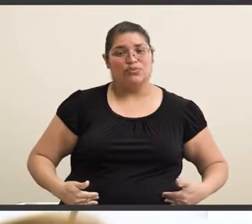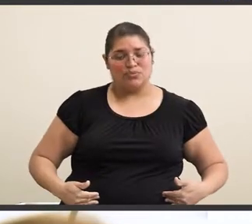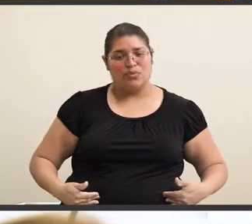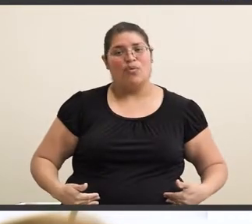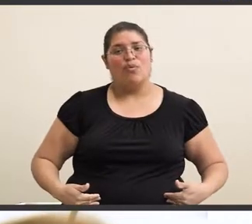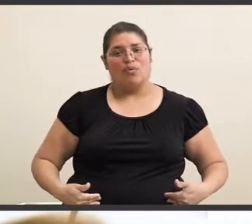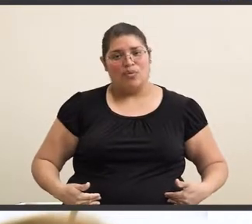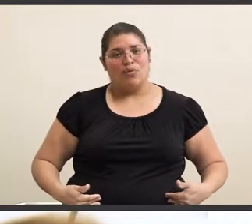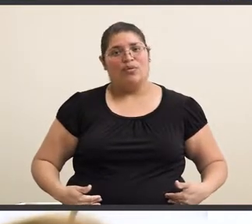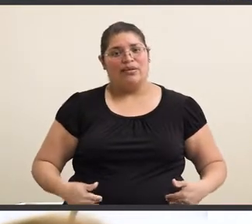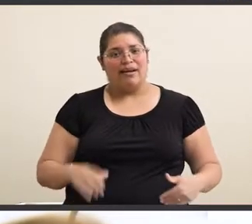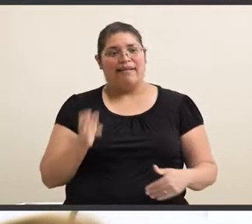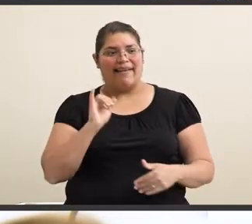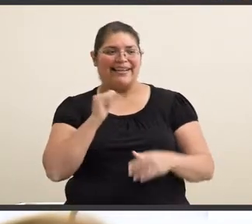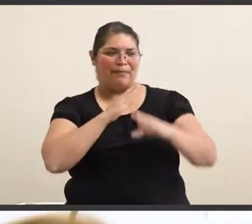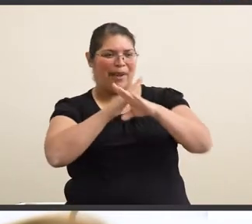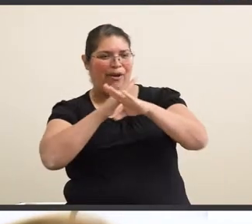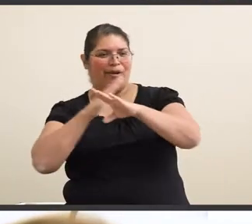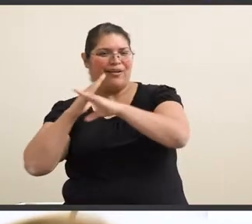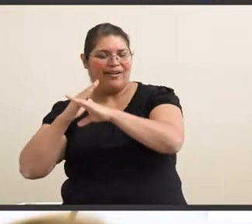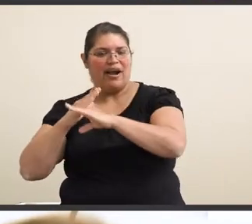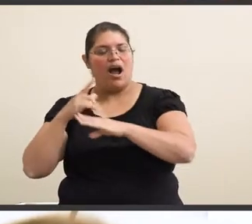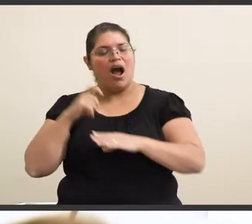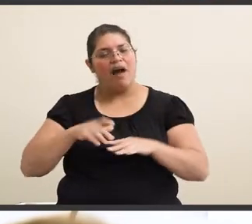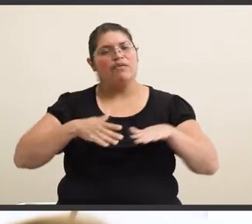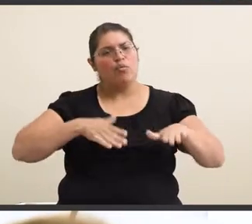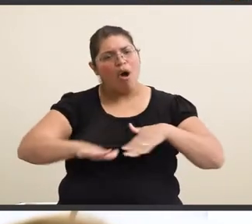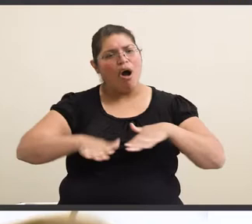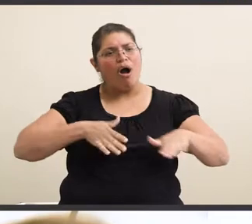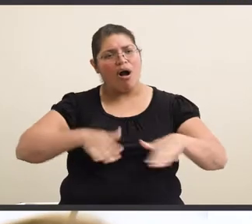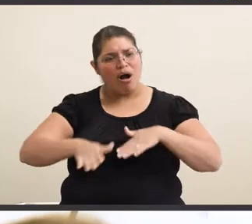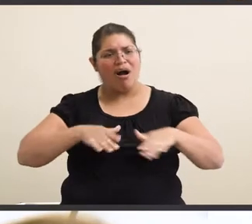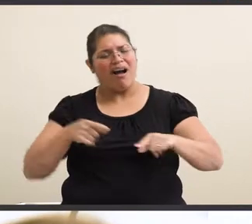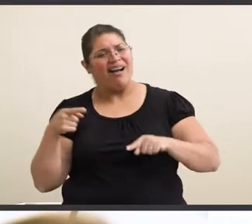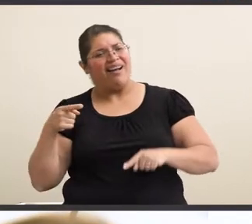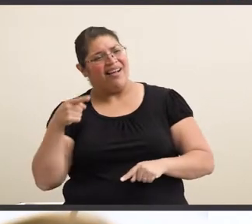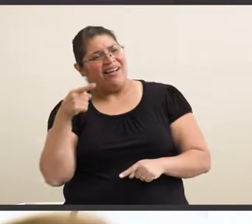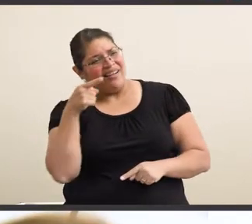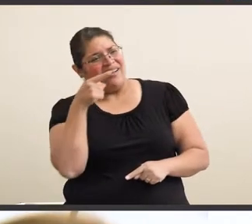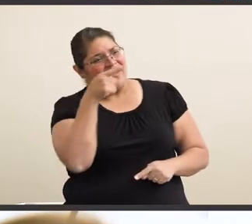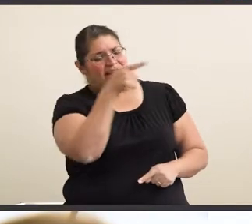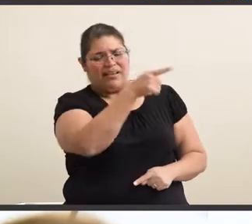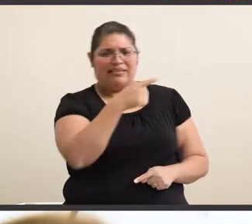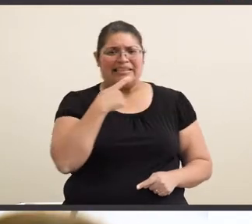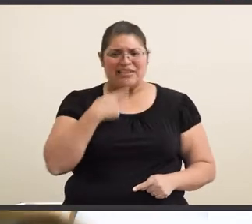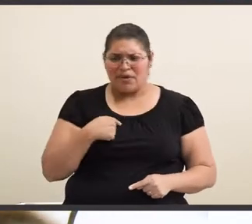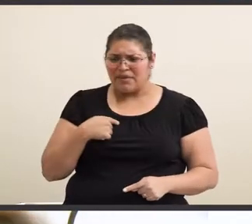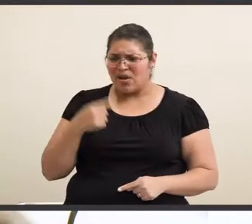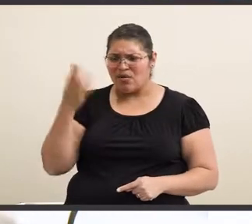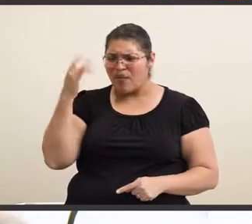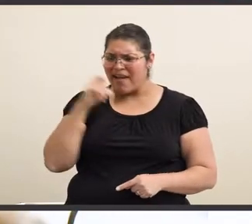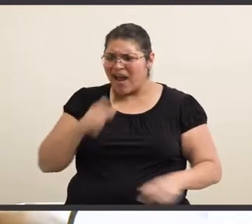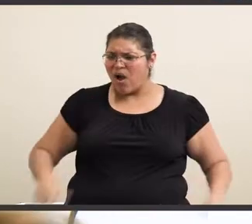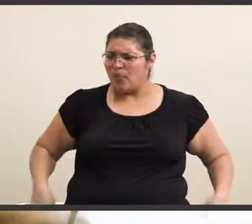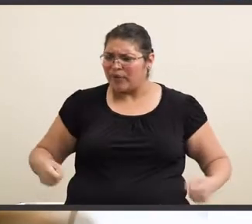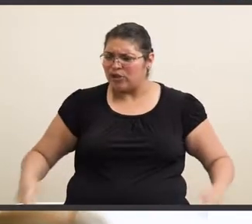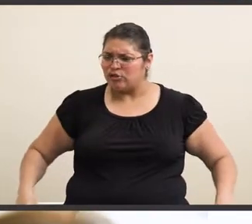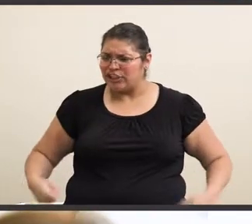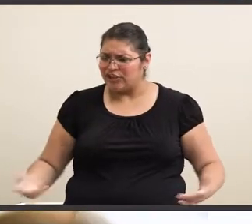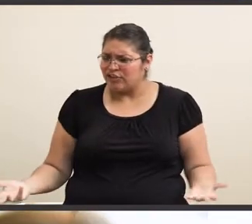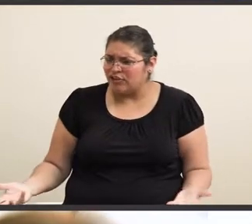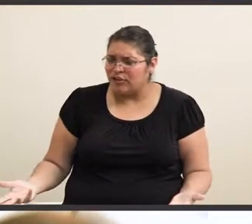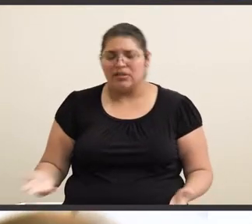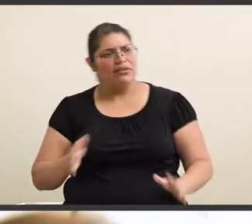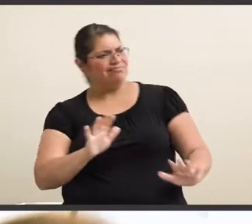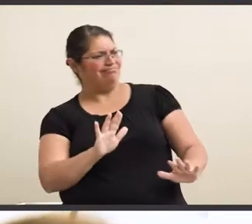physical, like the barriers, you know, I have to walk the whole school. And they tell me, why don't you get a wheelchair? I'm